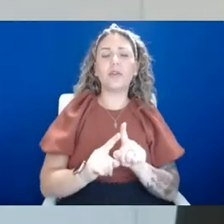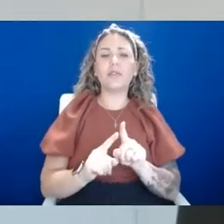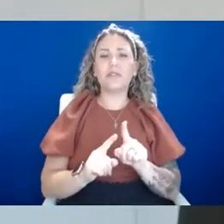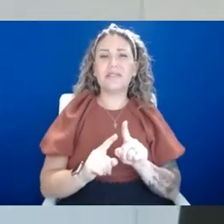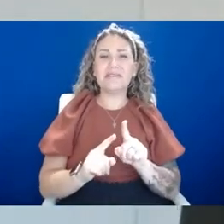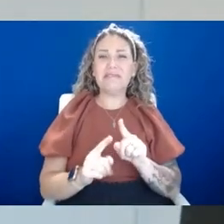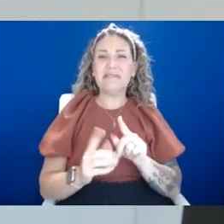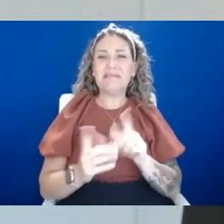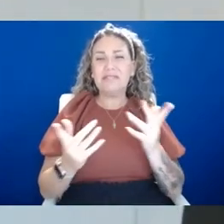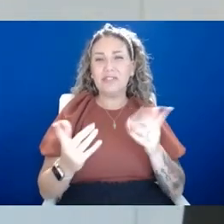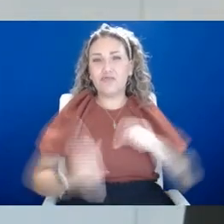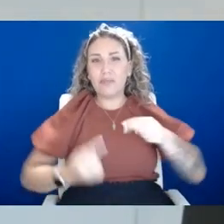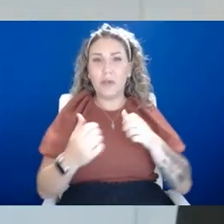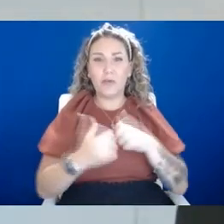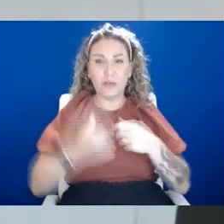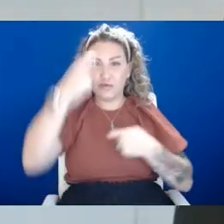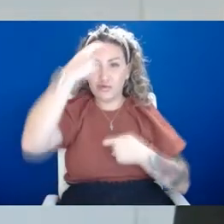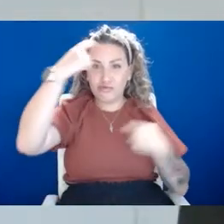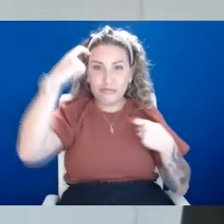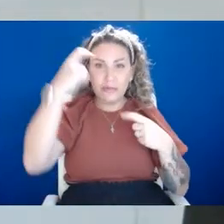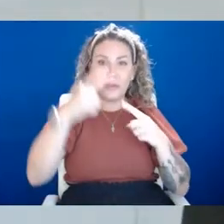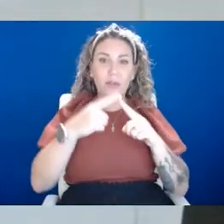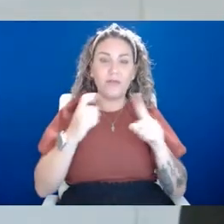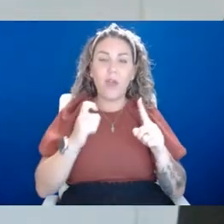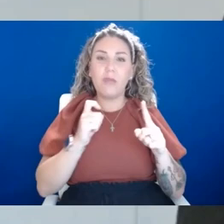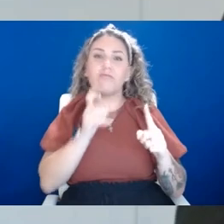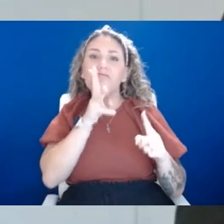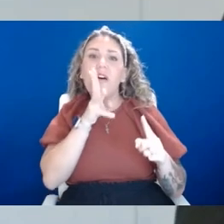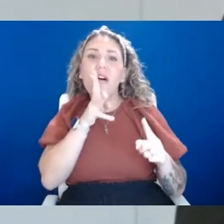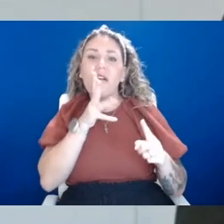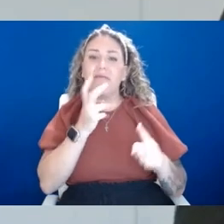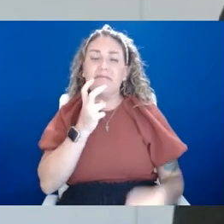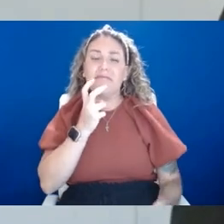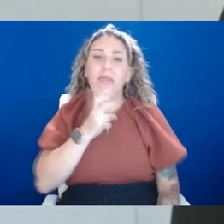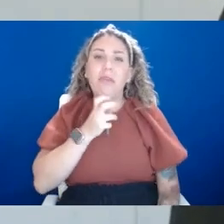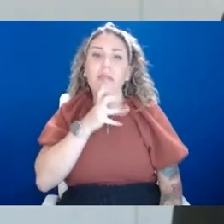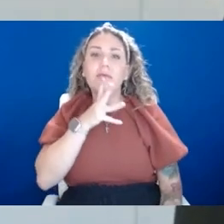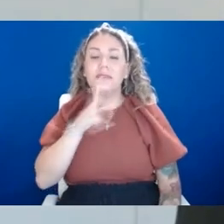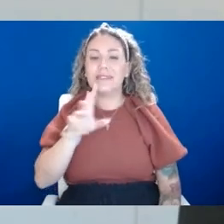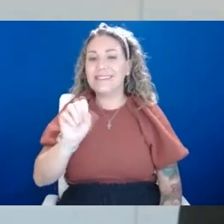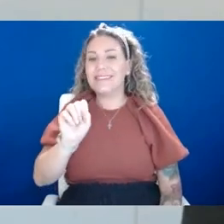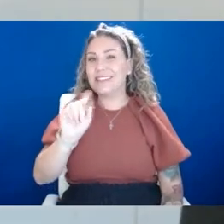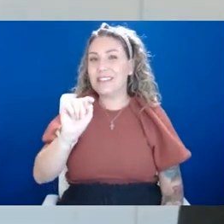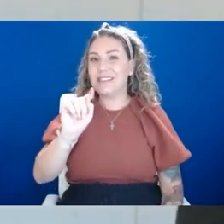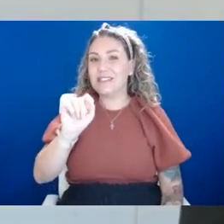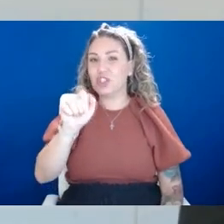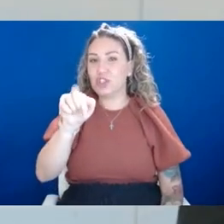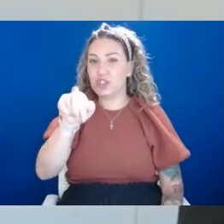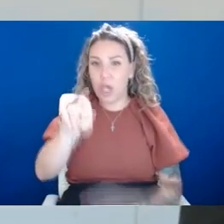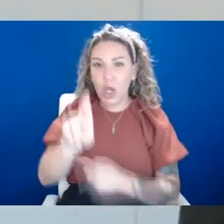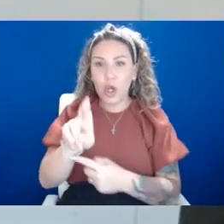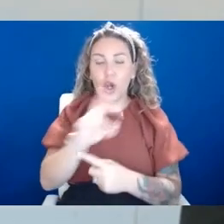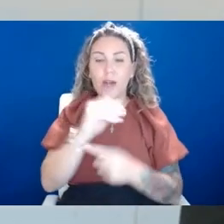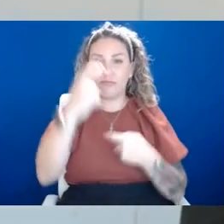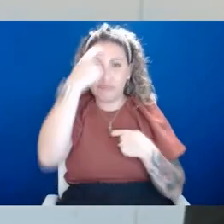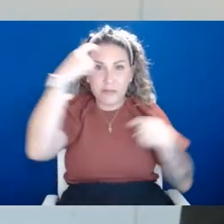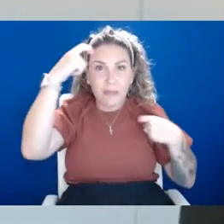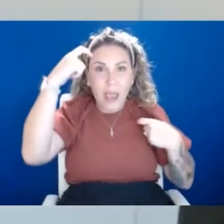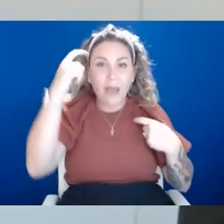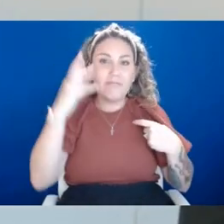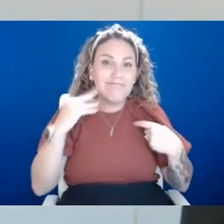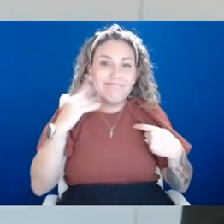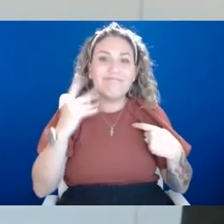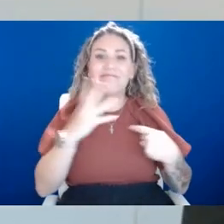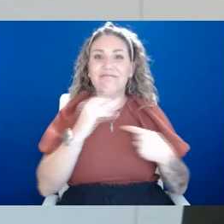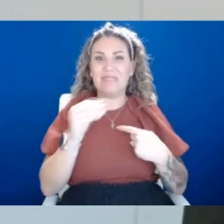the same time, you know, from having a stutter as a little kid, and then going through something very traumatic. And I didn't have a space to basically